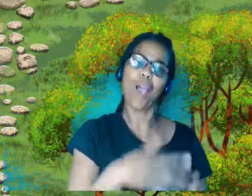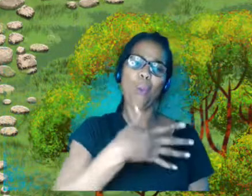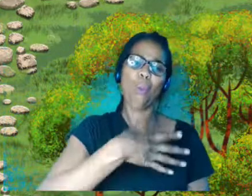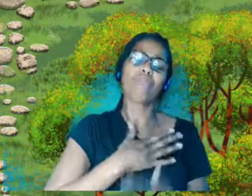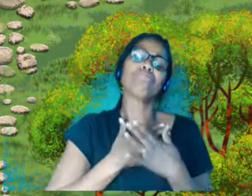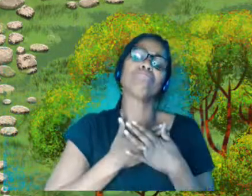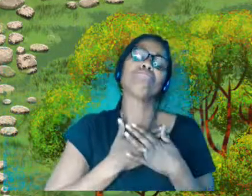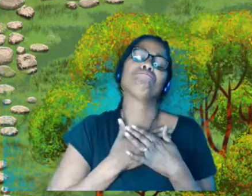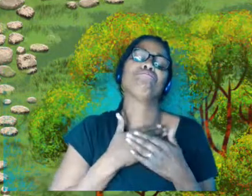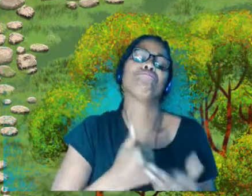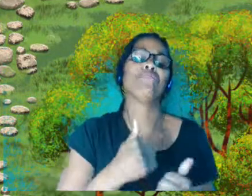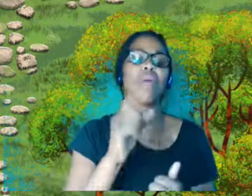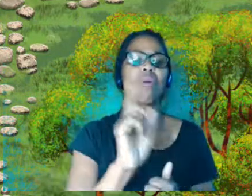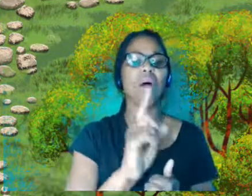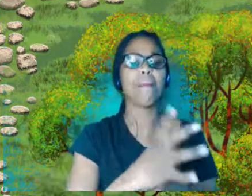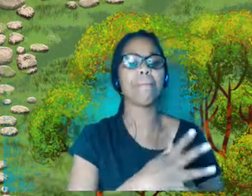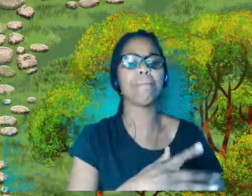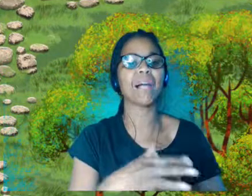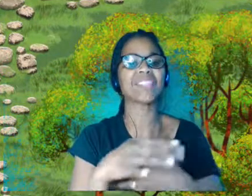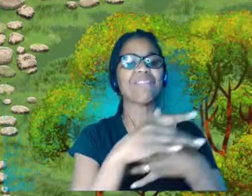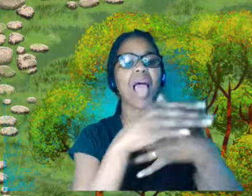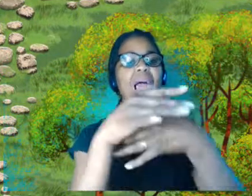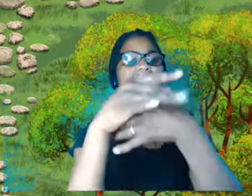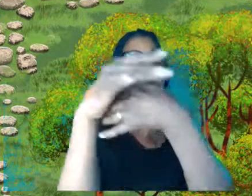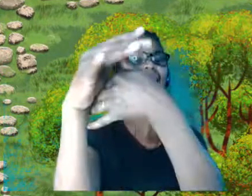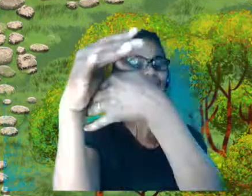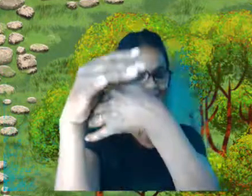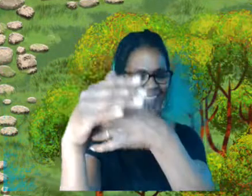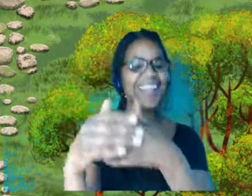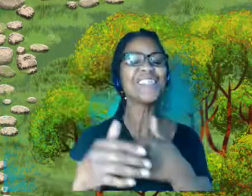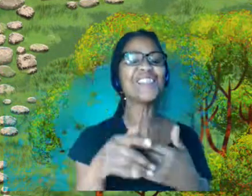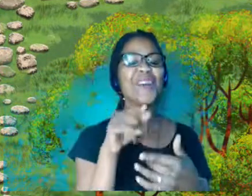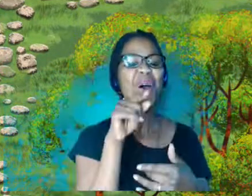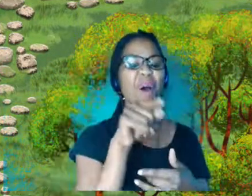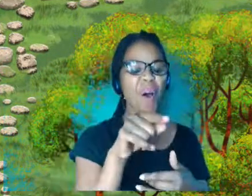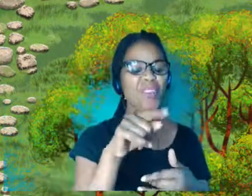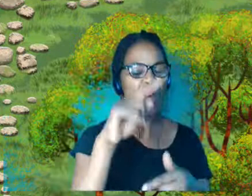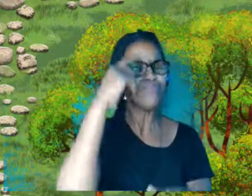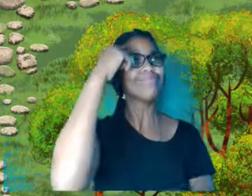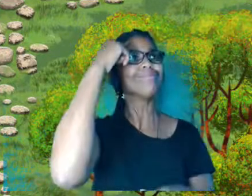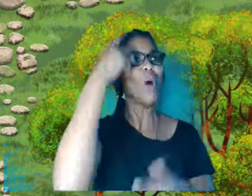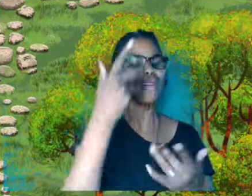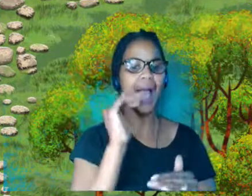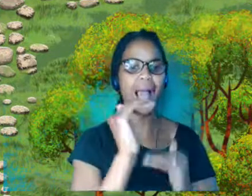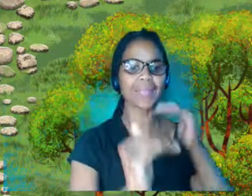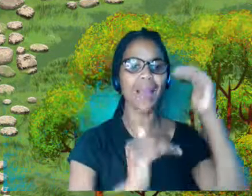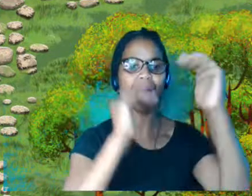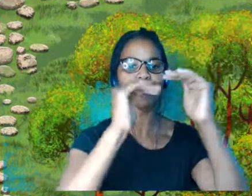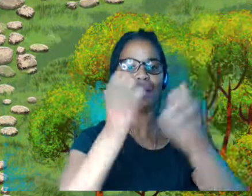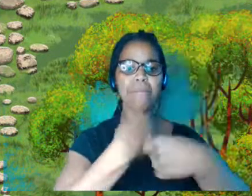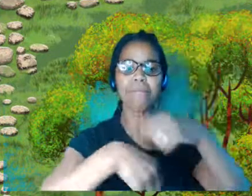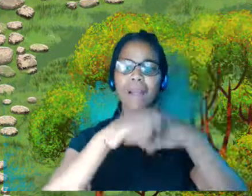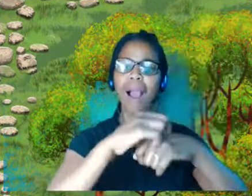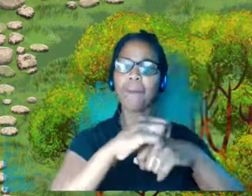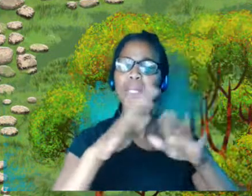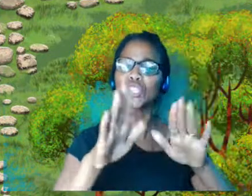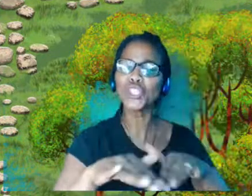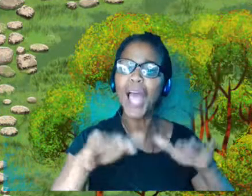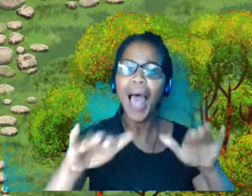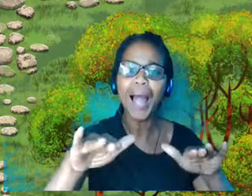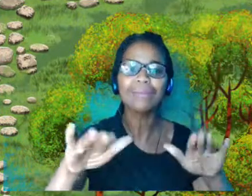really taking the concepts of the adult work and playing with how to put them in a child context.